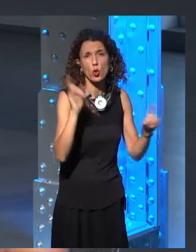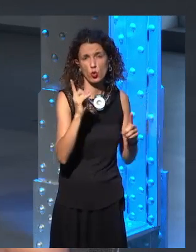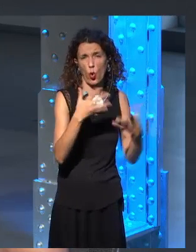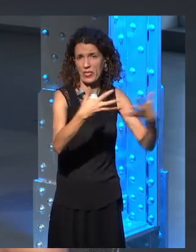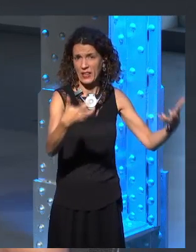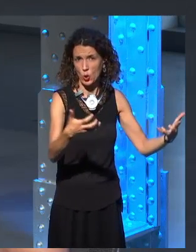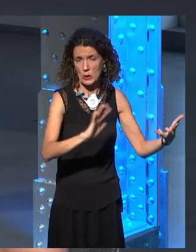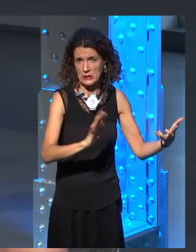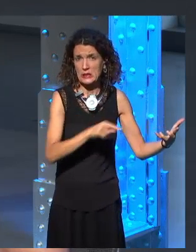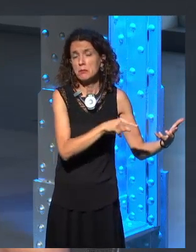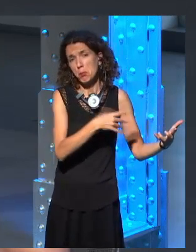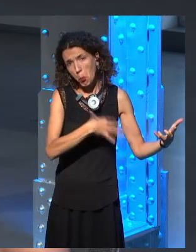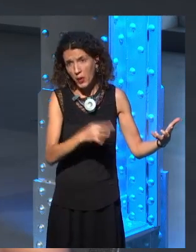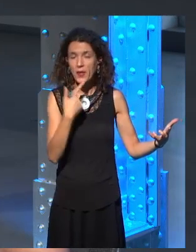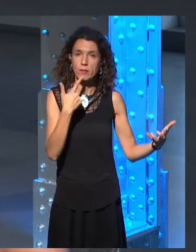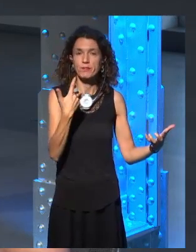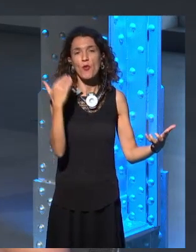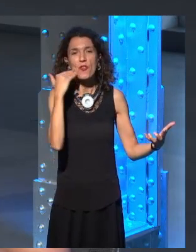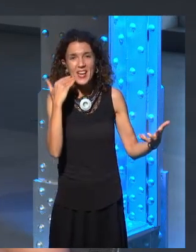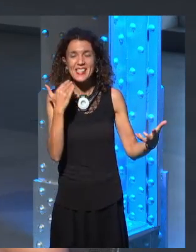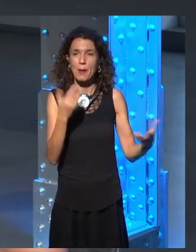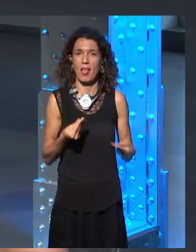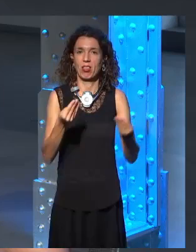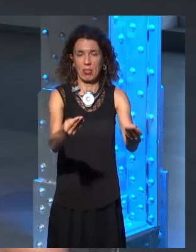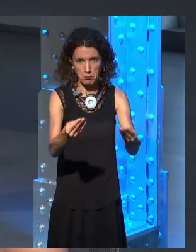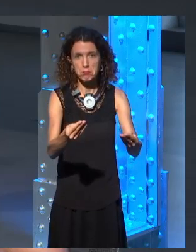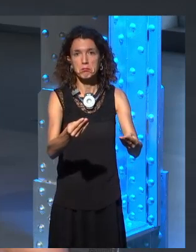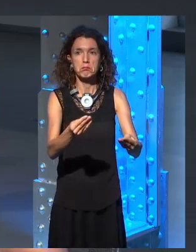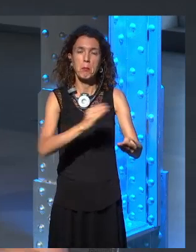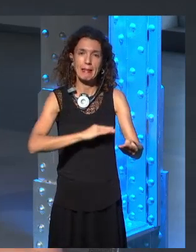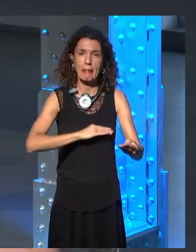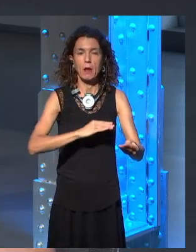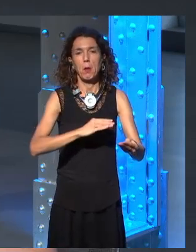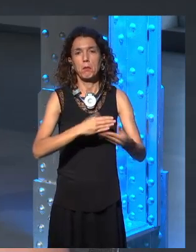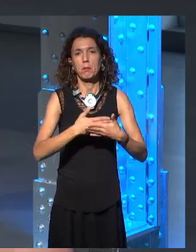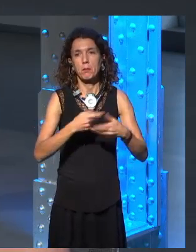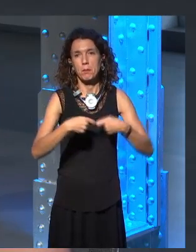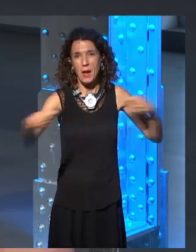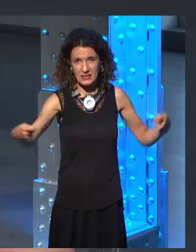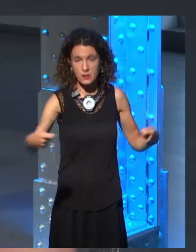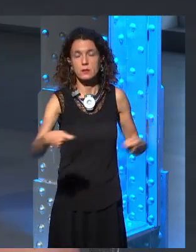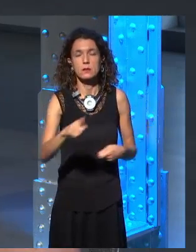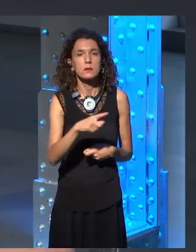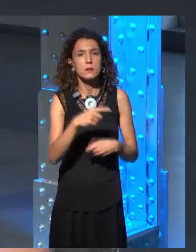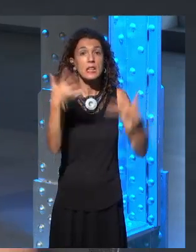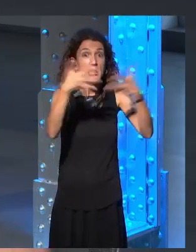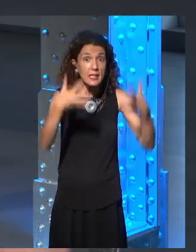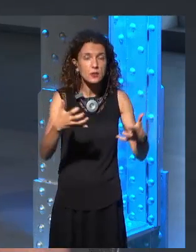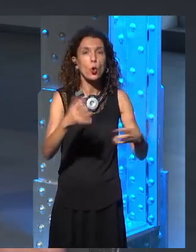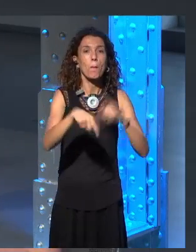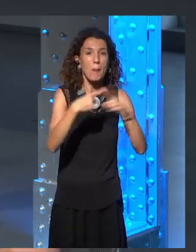could have been much more generous. But the problem was layout with all the art, and the text had to fit together with the art.